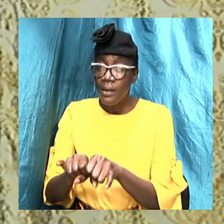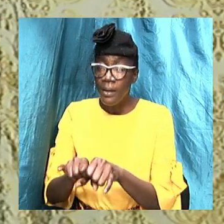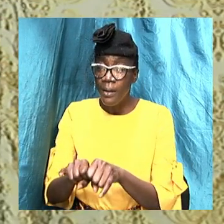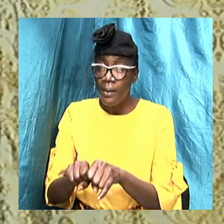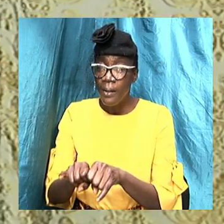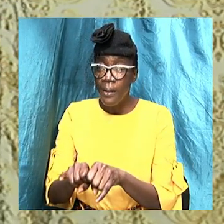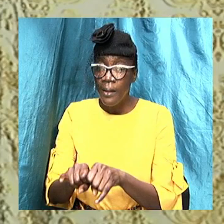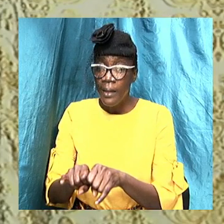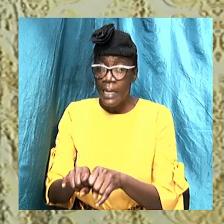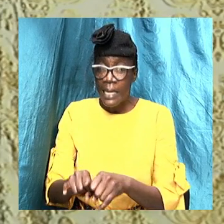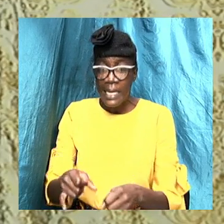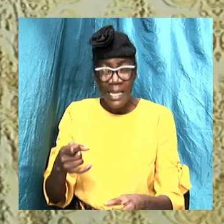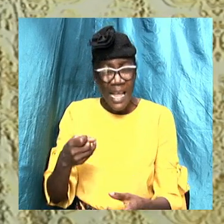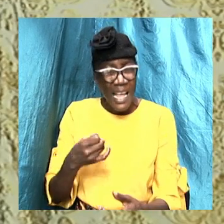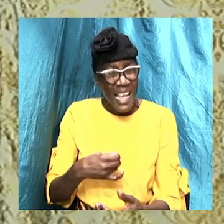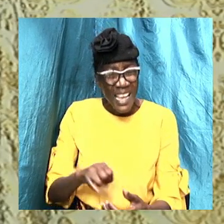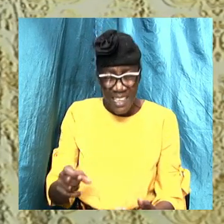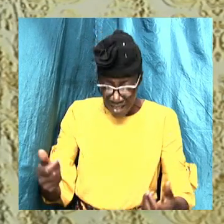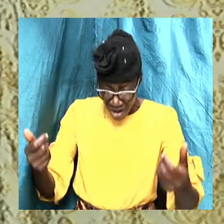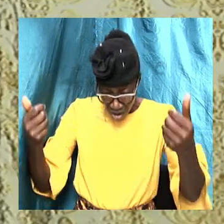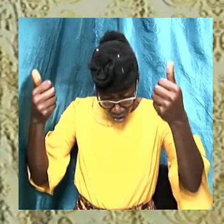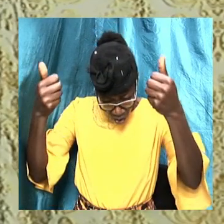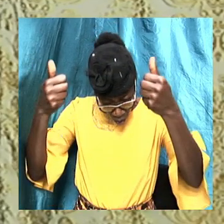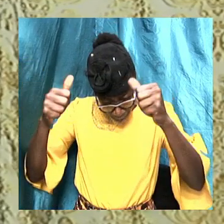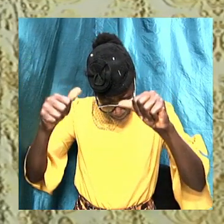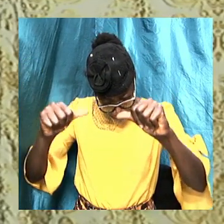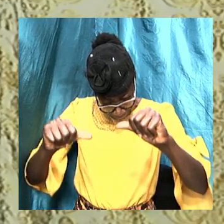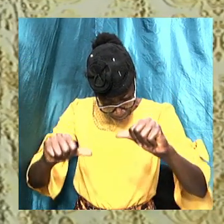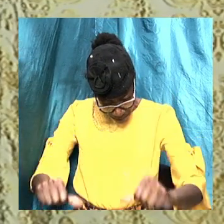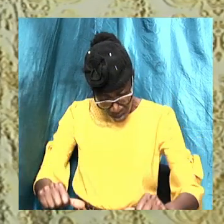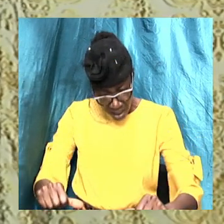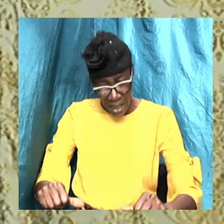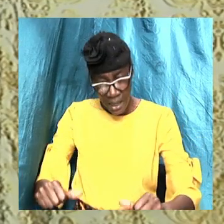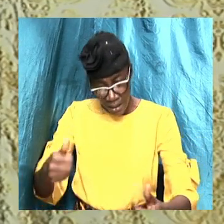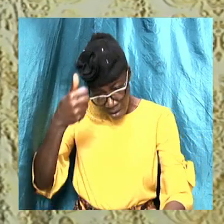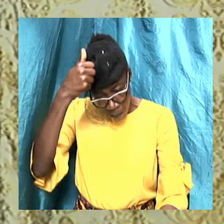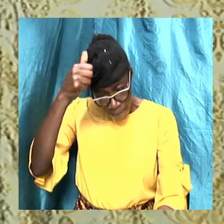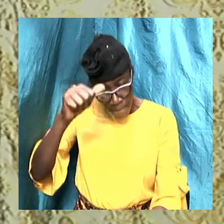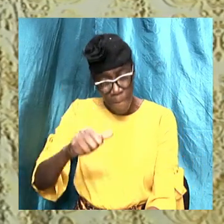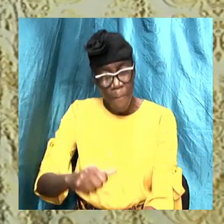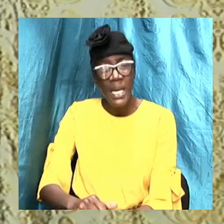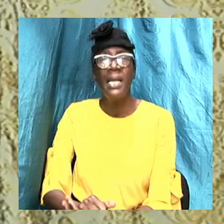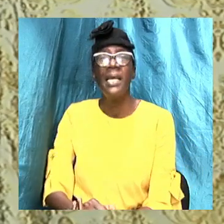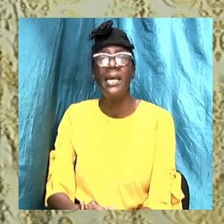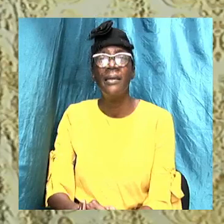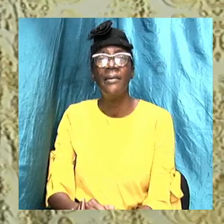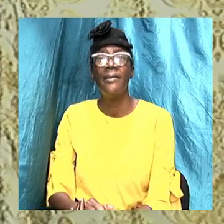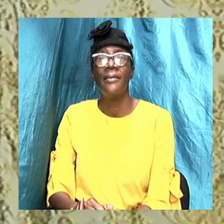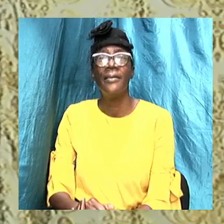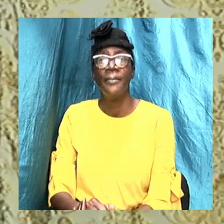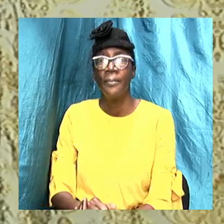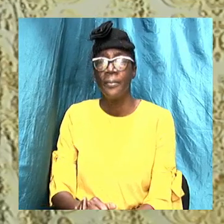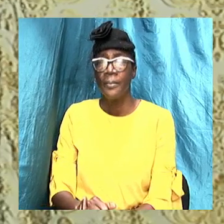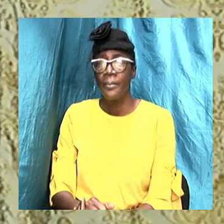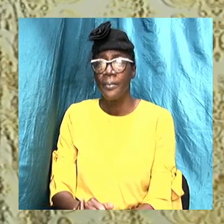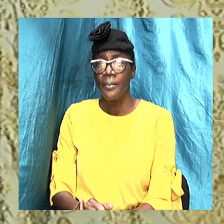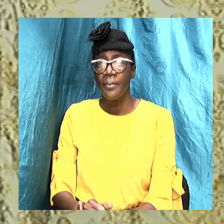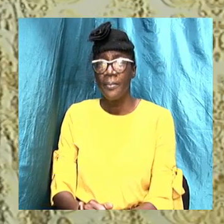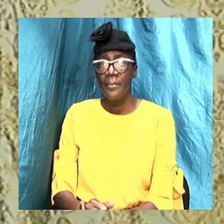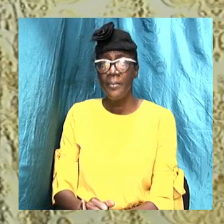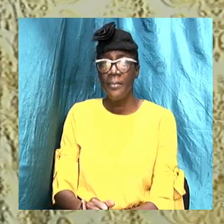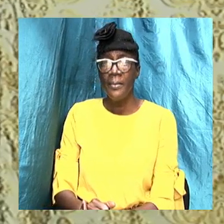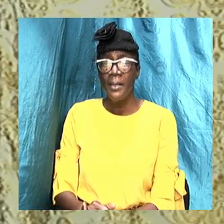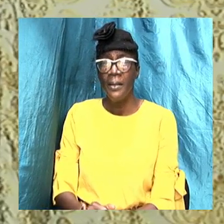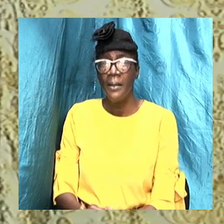of obedience. Amen. Water baptism is an act of obedience.